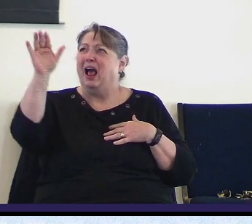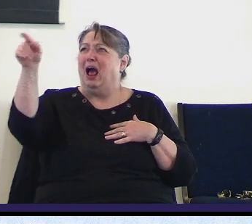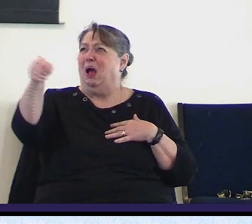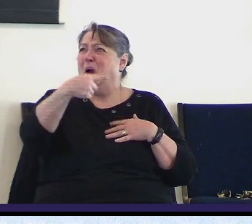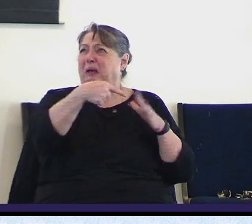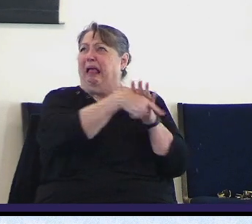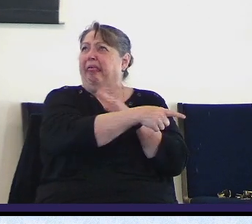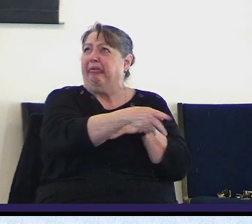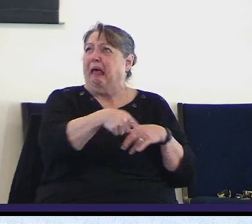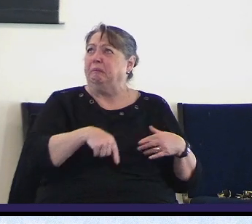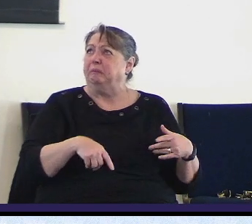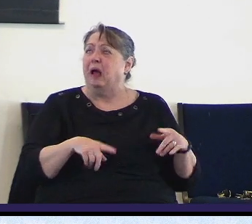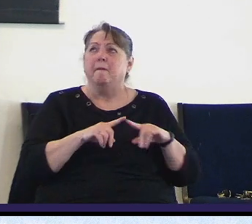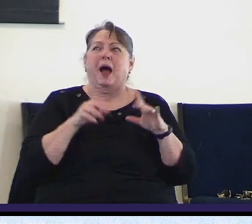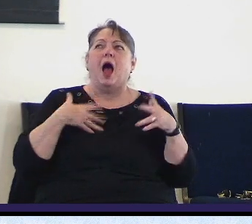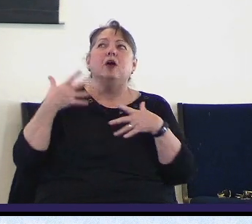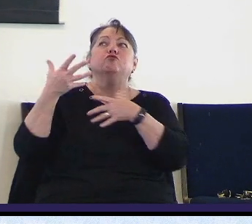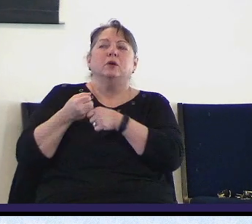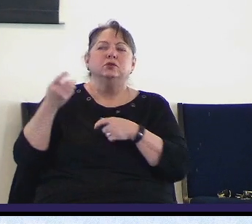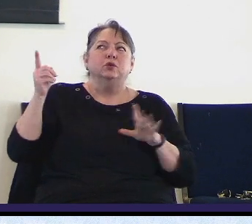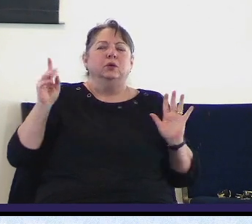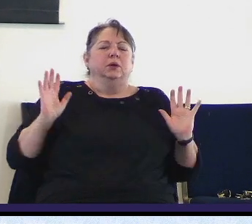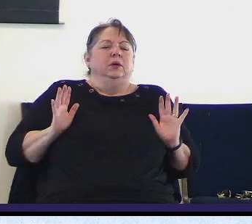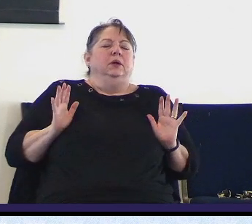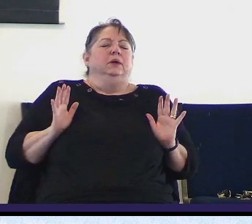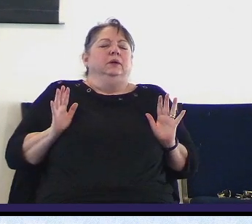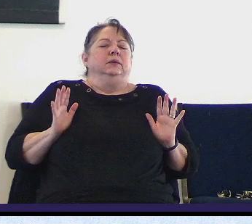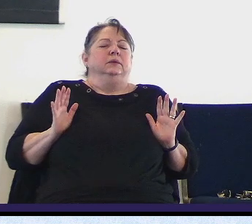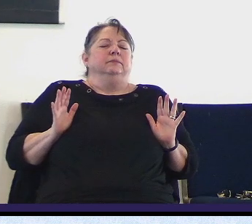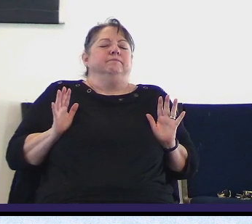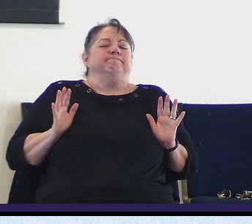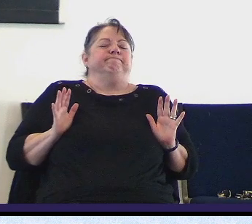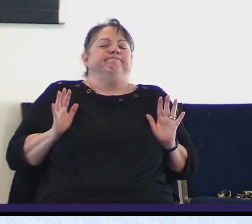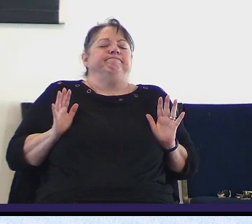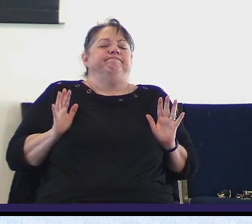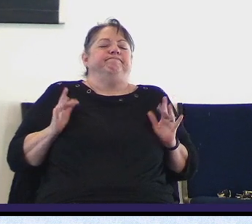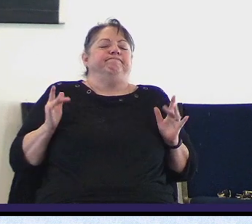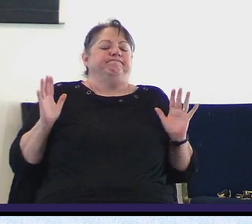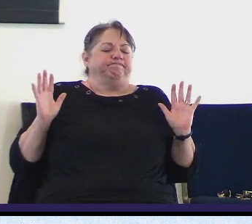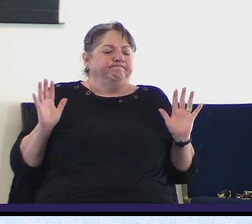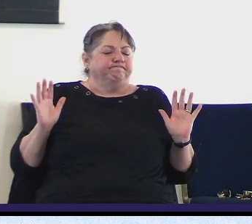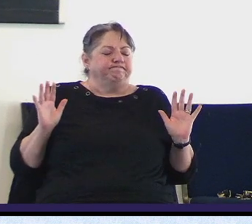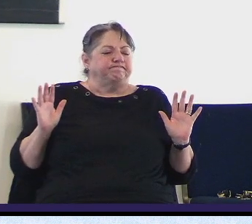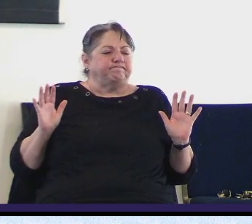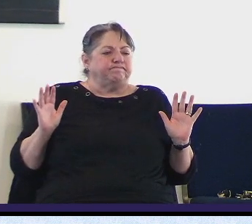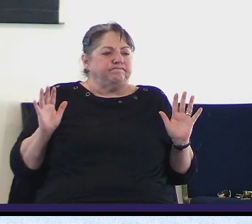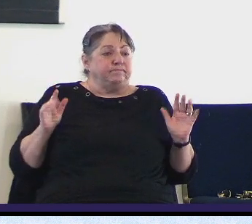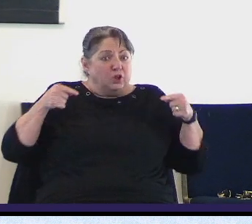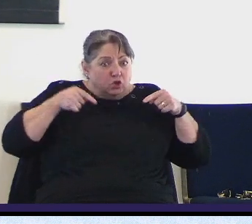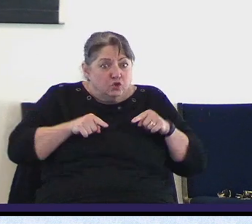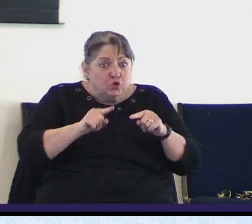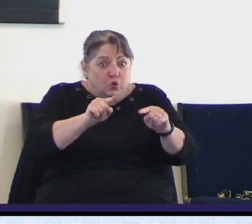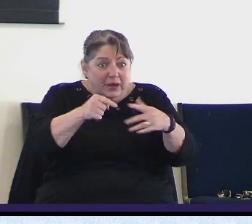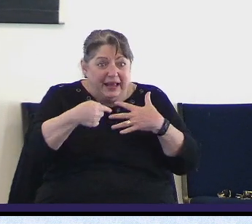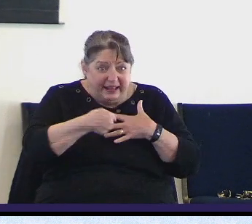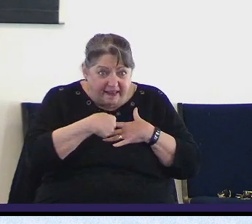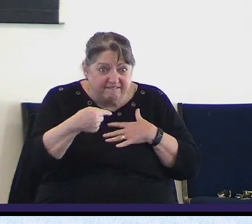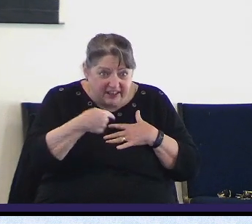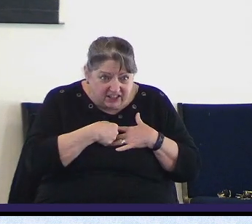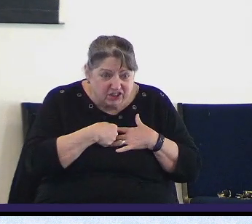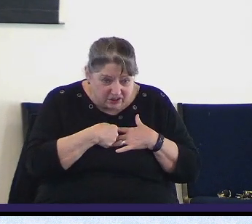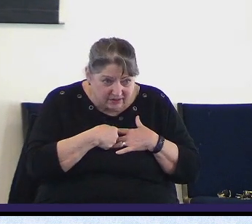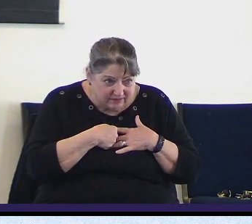entrusted them into the care of God and and in our conviction we want to see God's face and we we